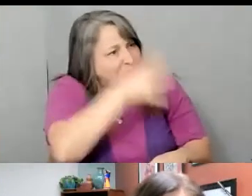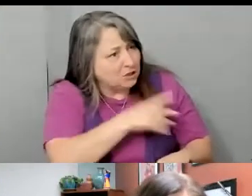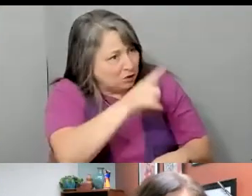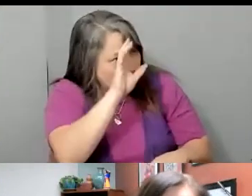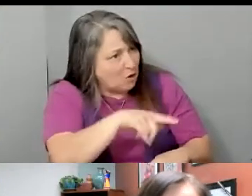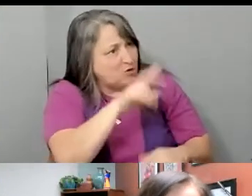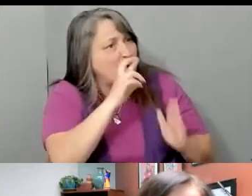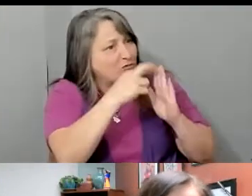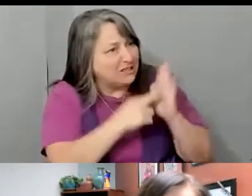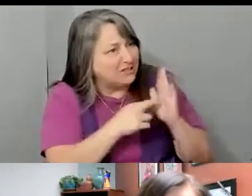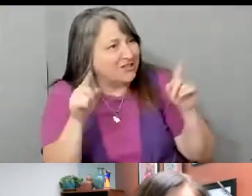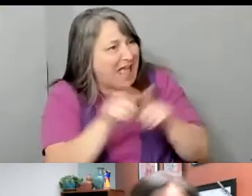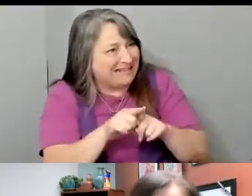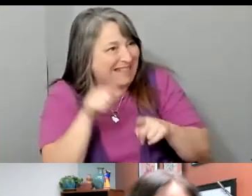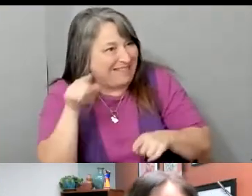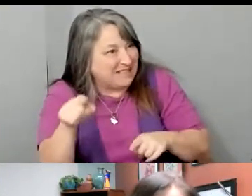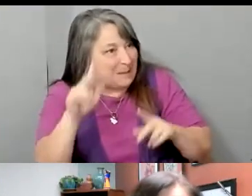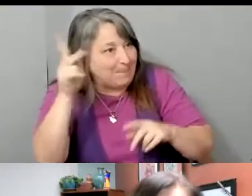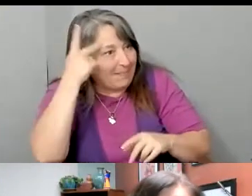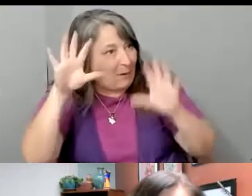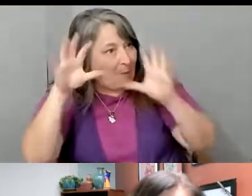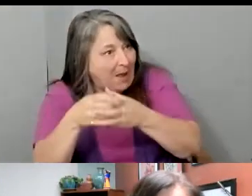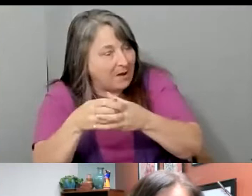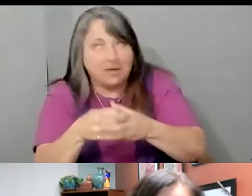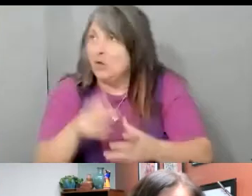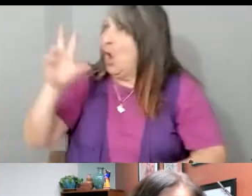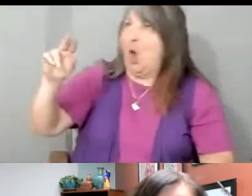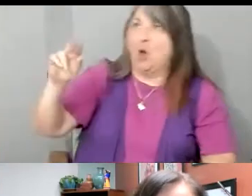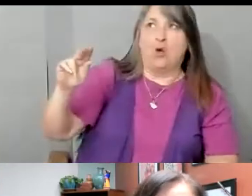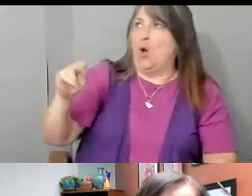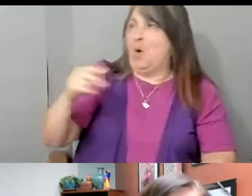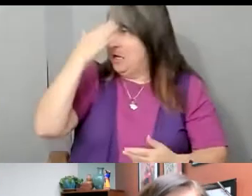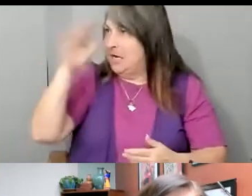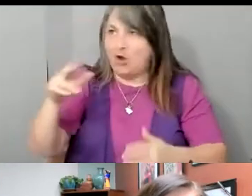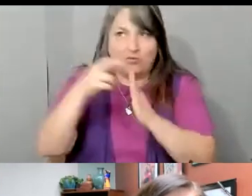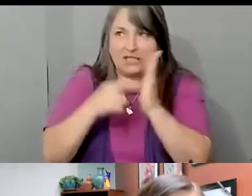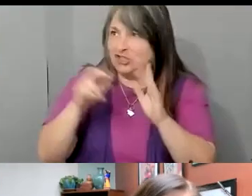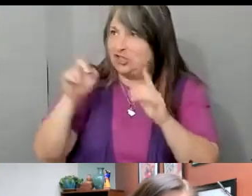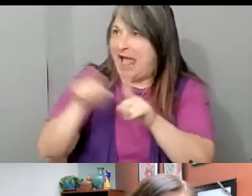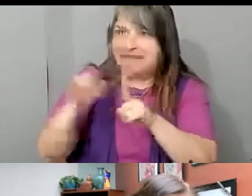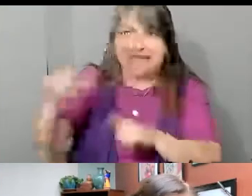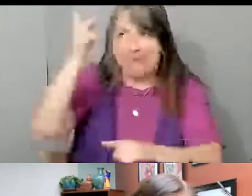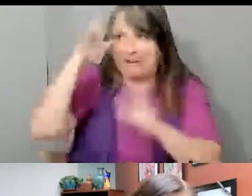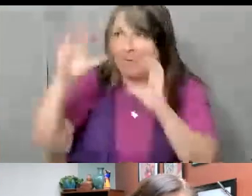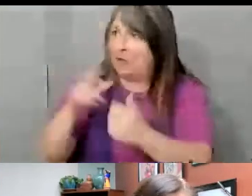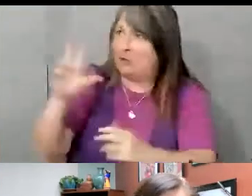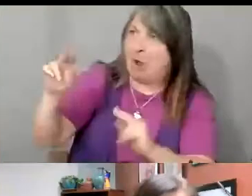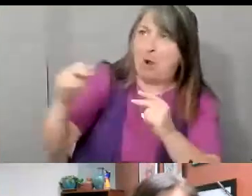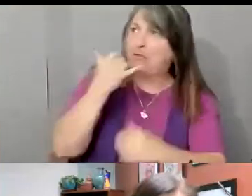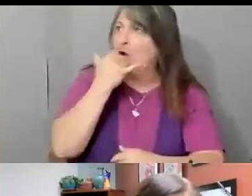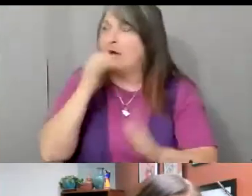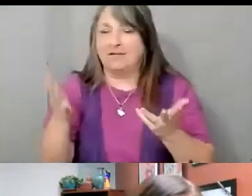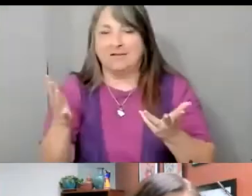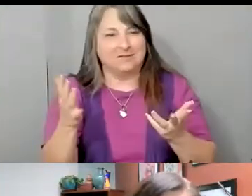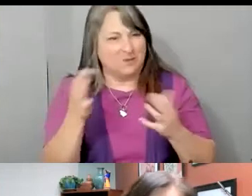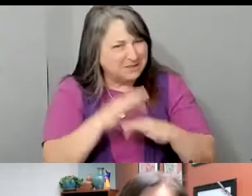como X. Entonces, muchas veces la gente dice, no, yo no estaba, yo no me registro así. Entonces, es importante que todo hasta cómo